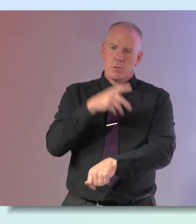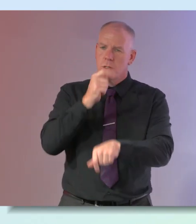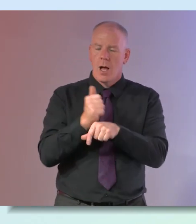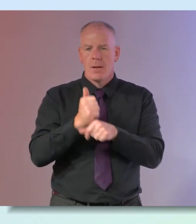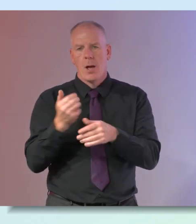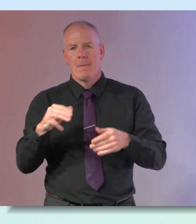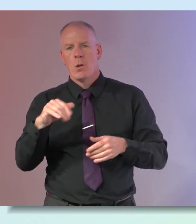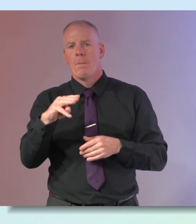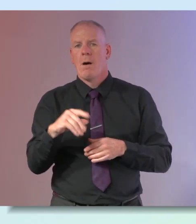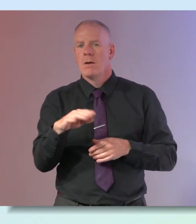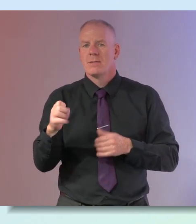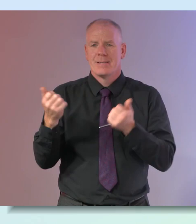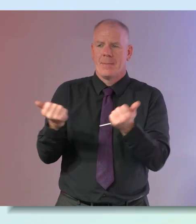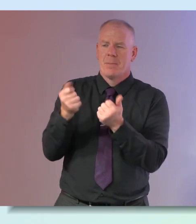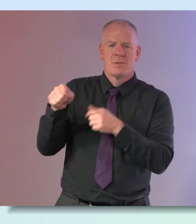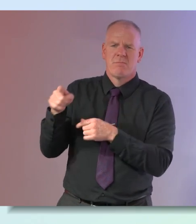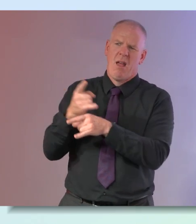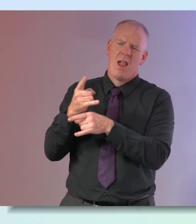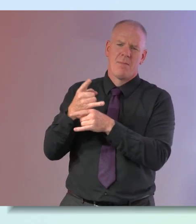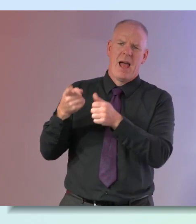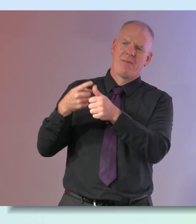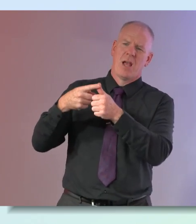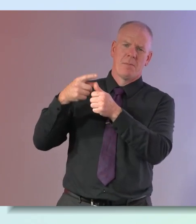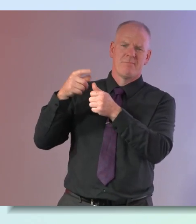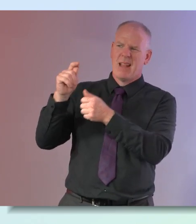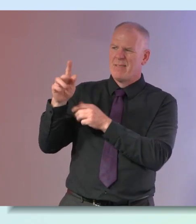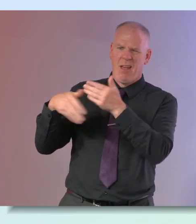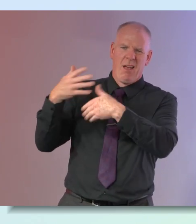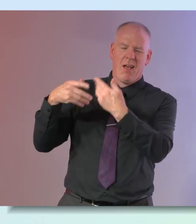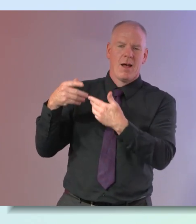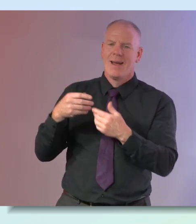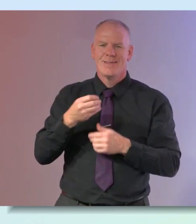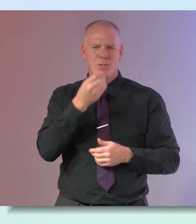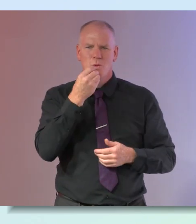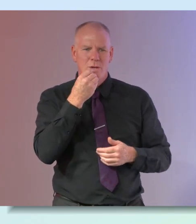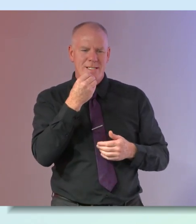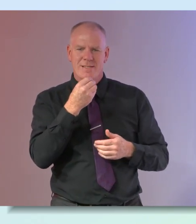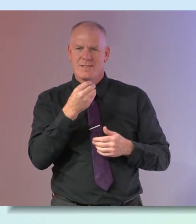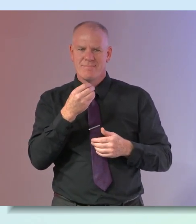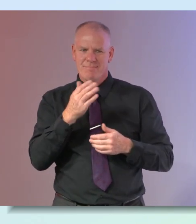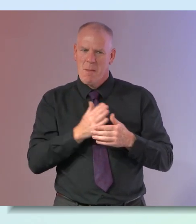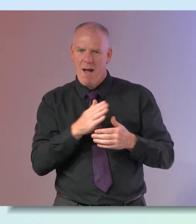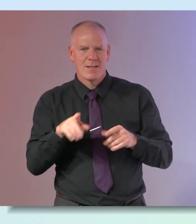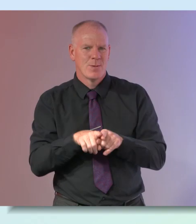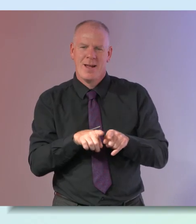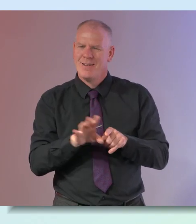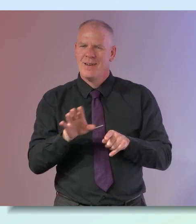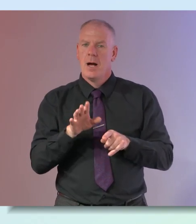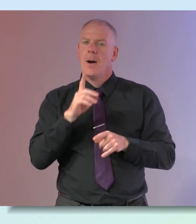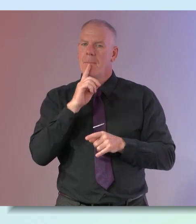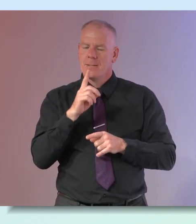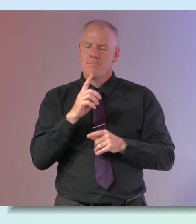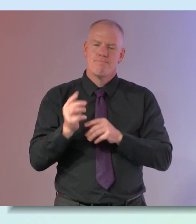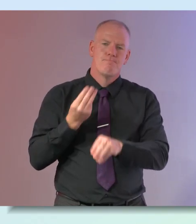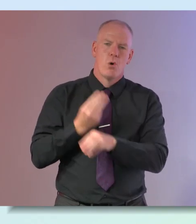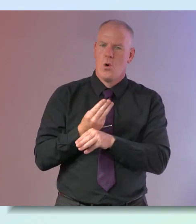menopause symptoms and um and even you know nutrition and diet side of things but there's very very poor